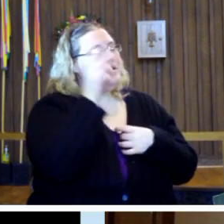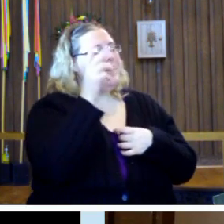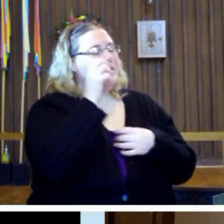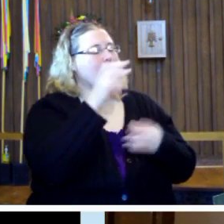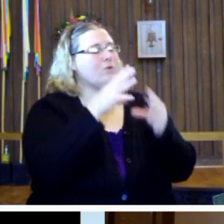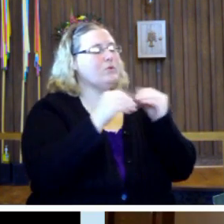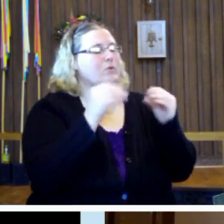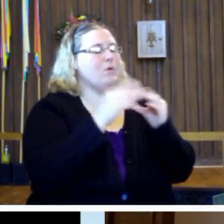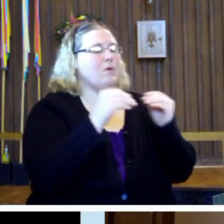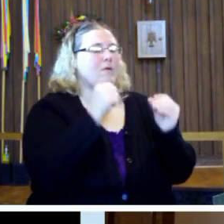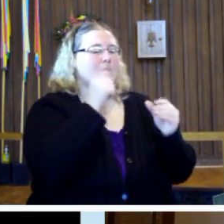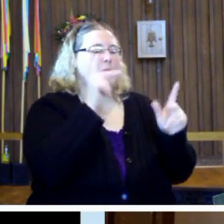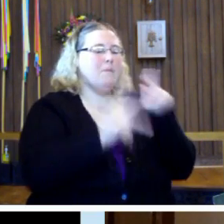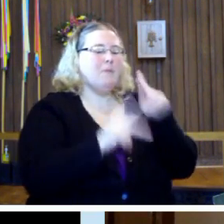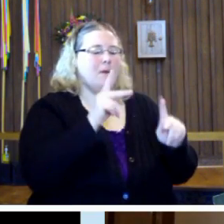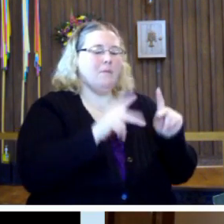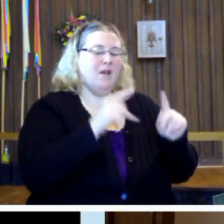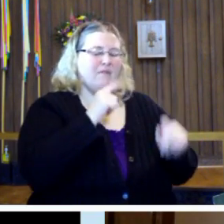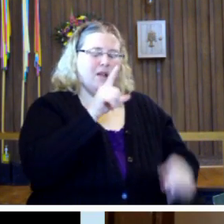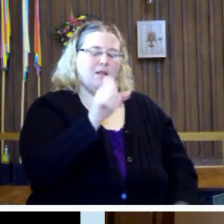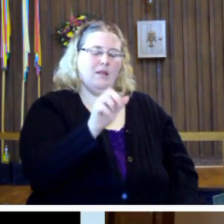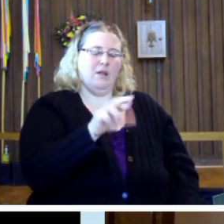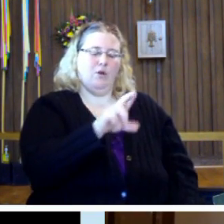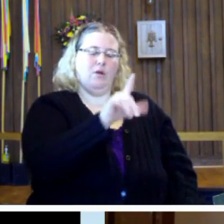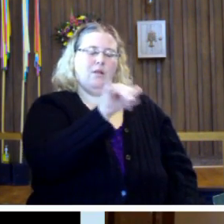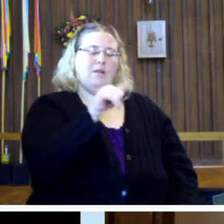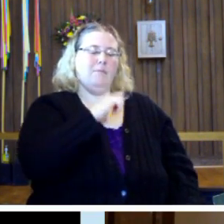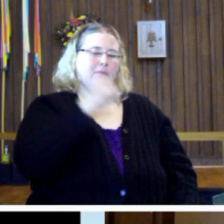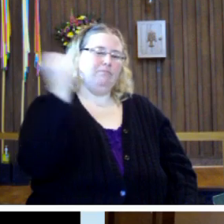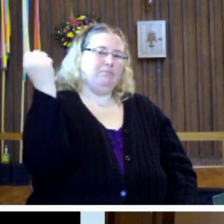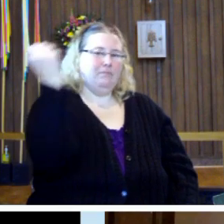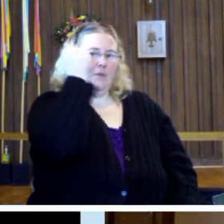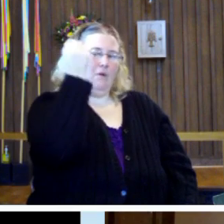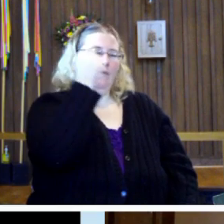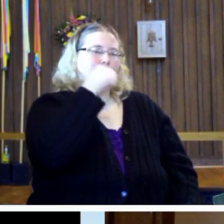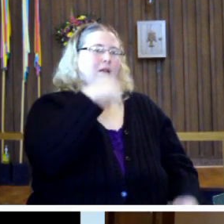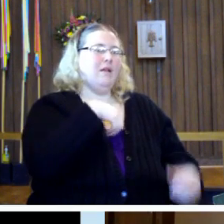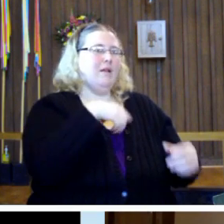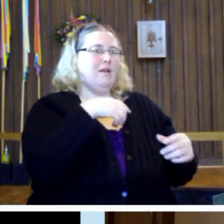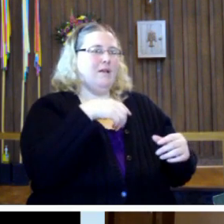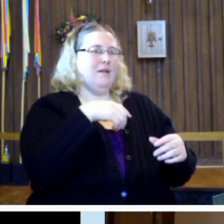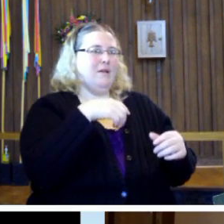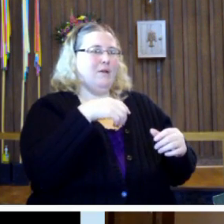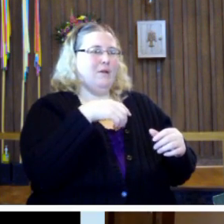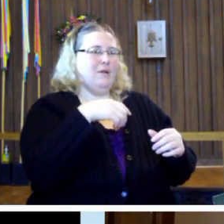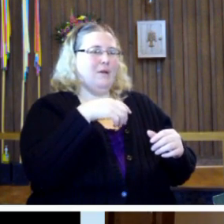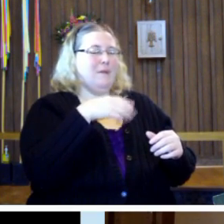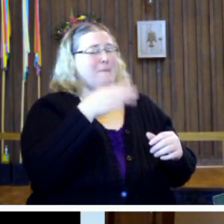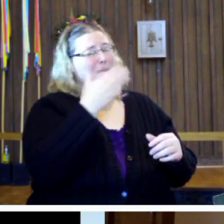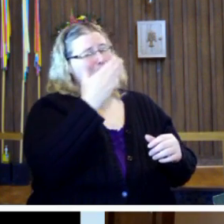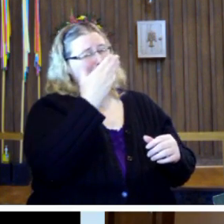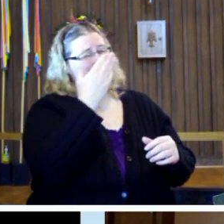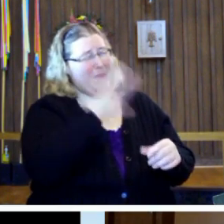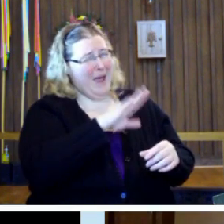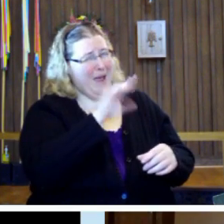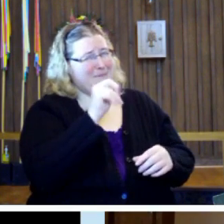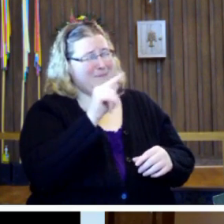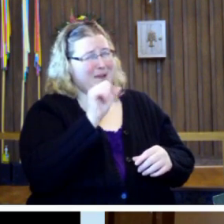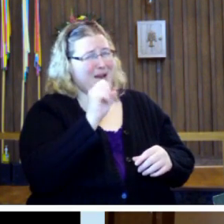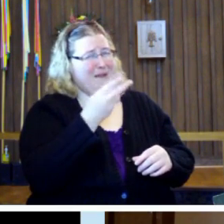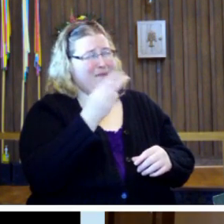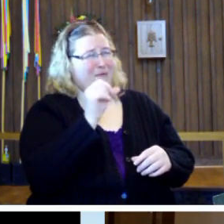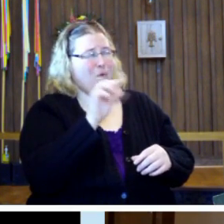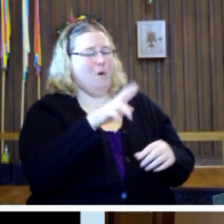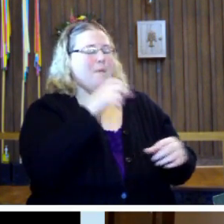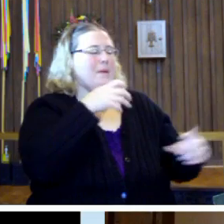the stories of people who have literally been hit over the head, probably a bad metaphor, but have been struck